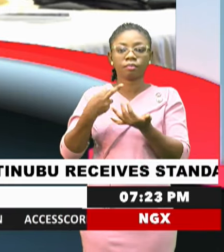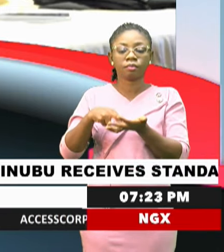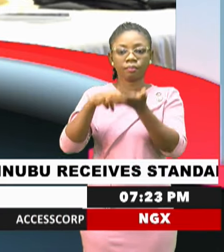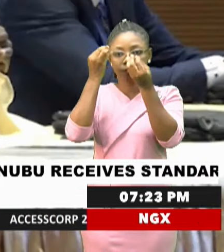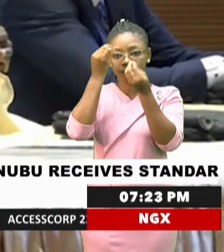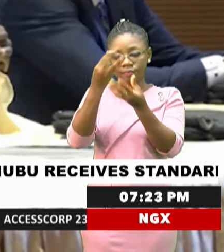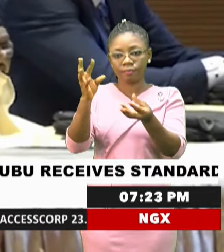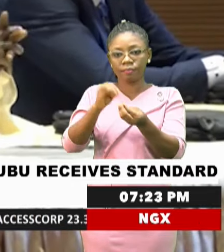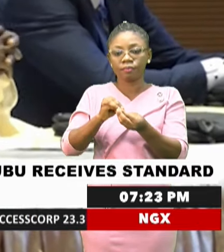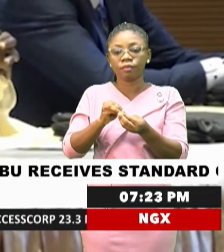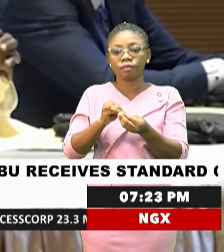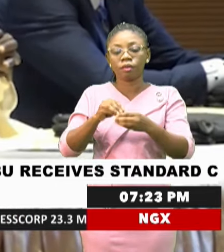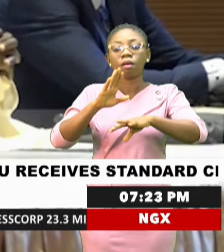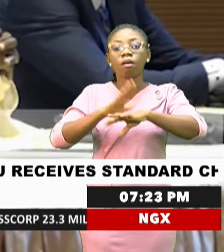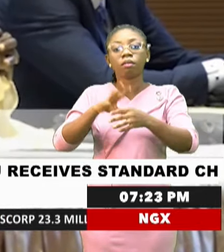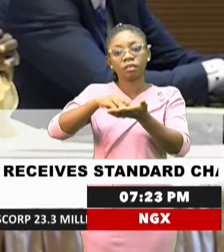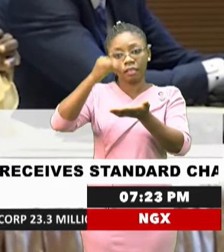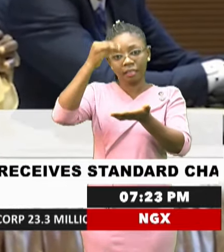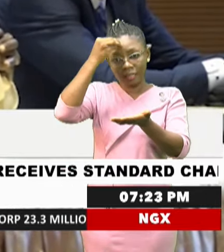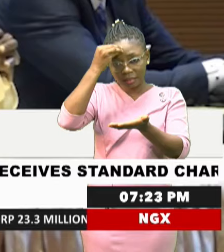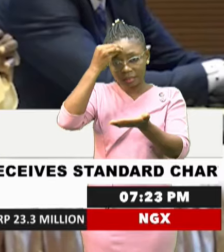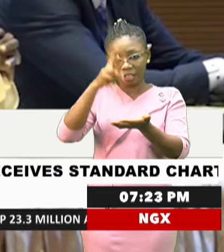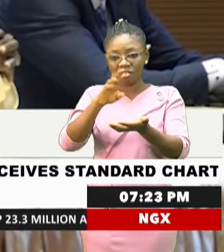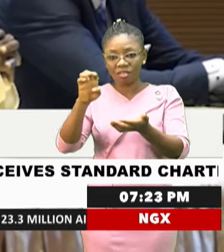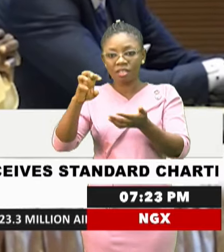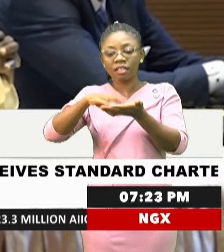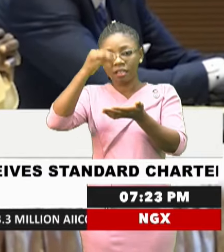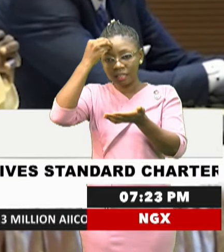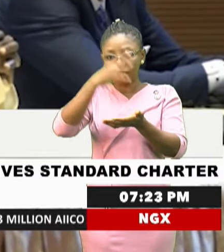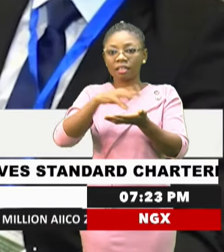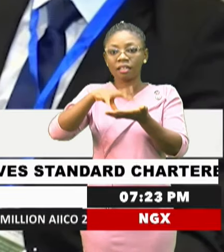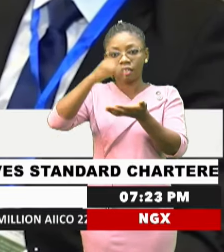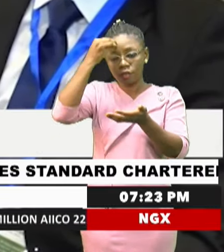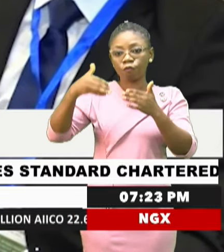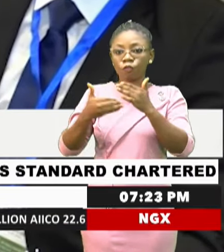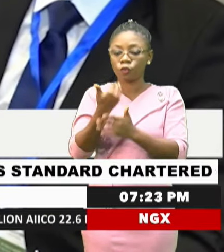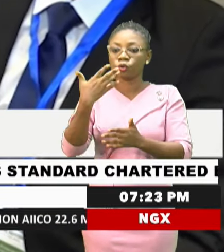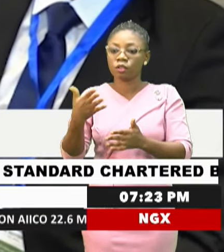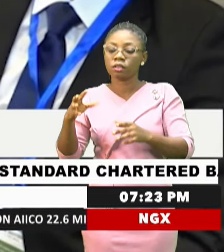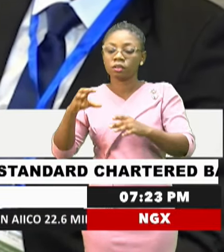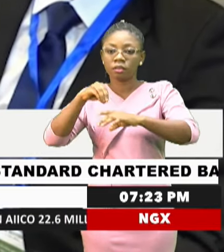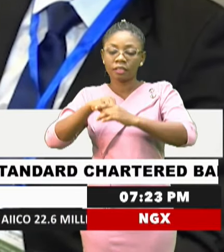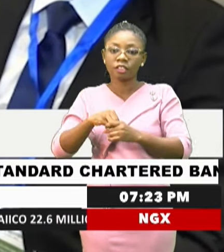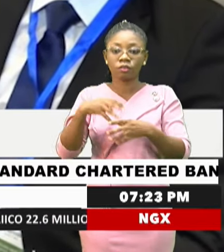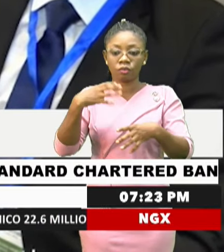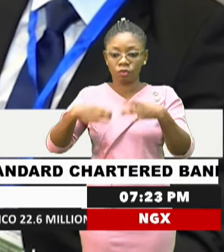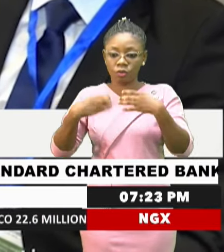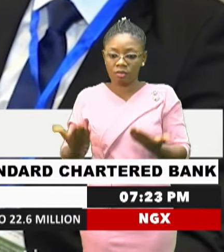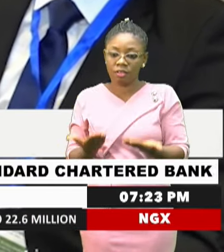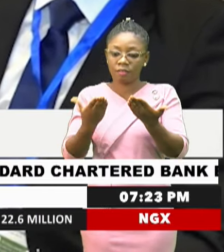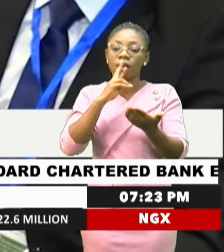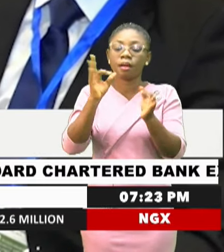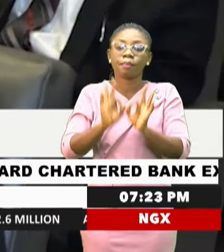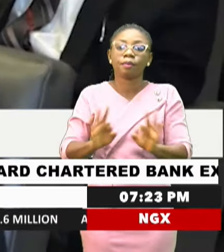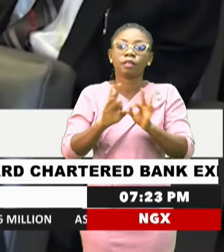reports. On learning, real learning, and learning of the new trends in justice delivery are major ways of achieving the